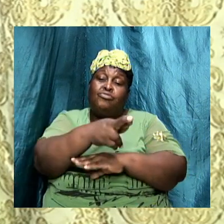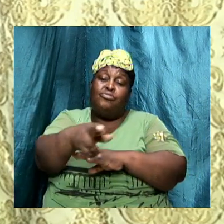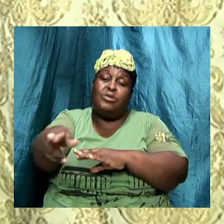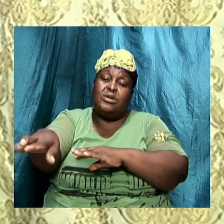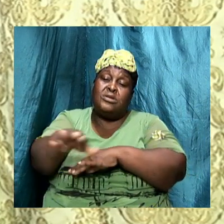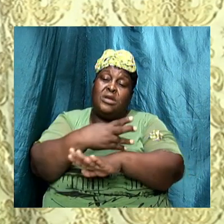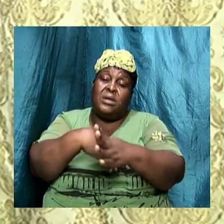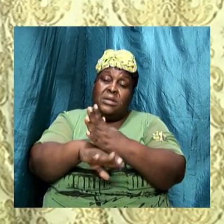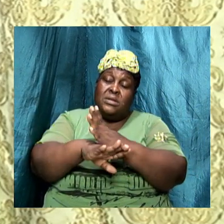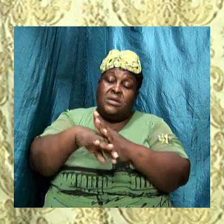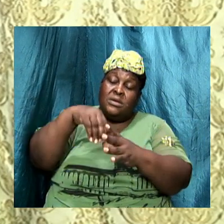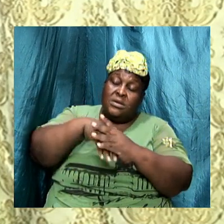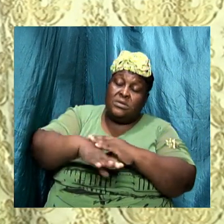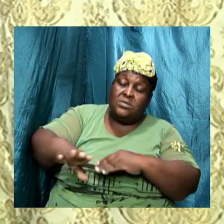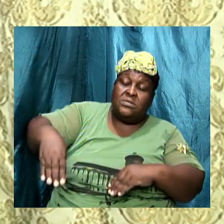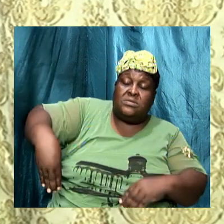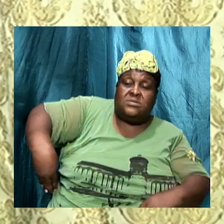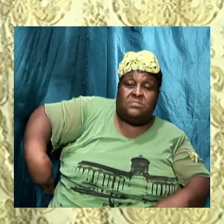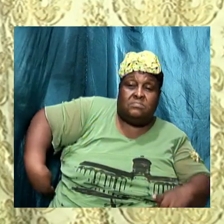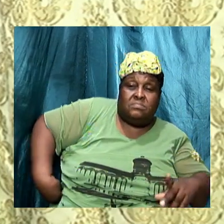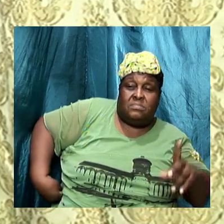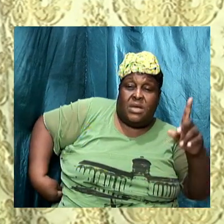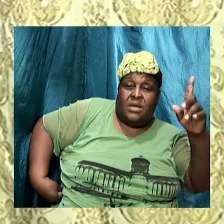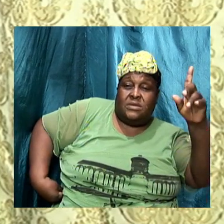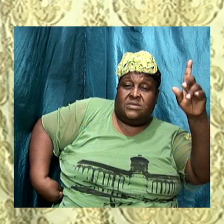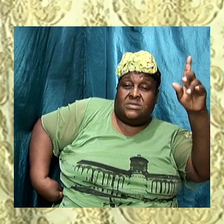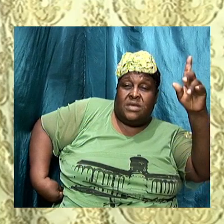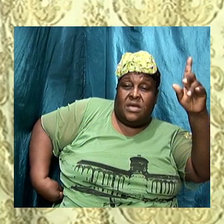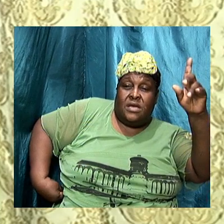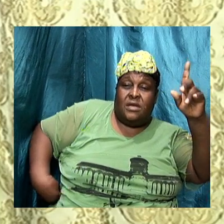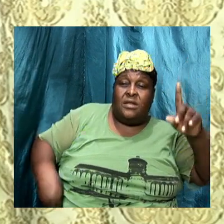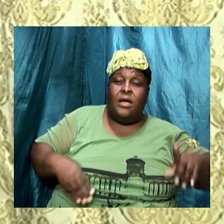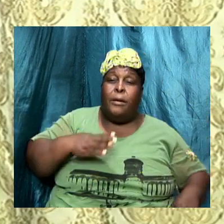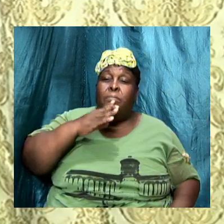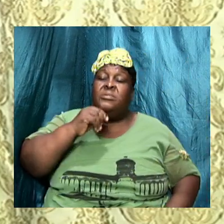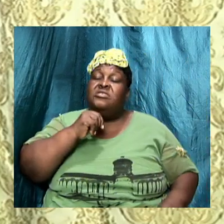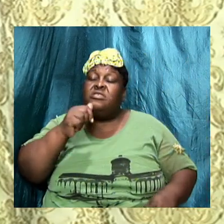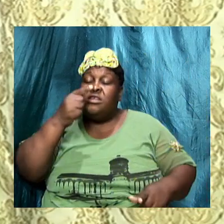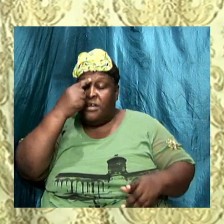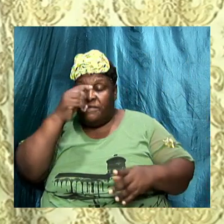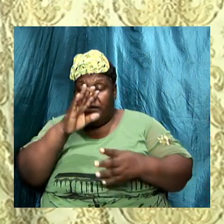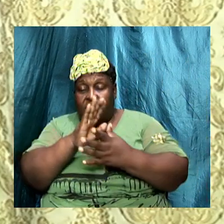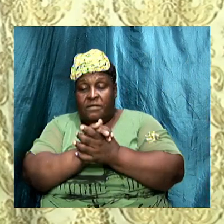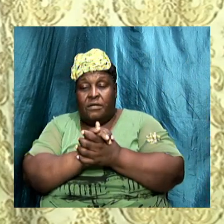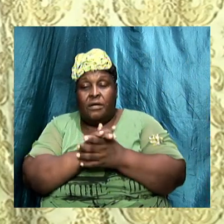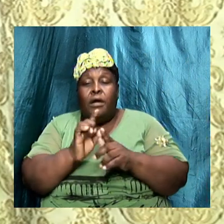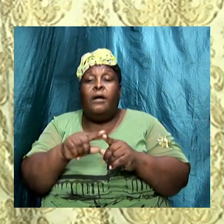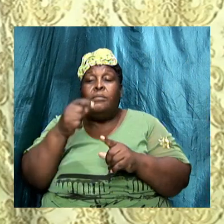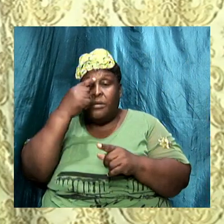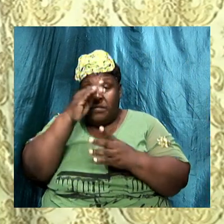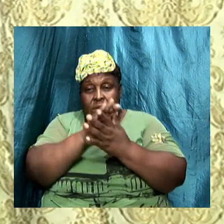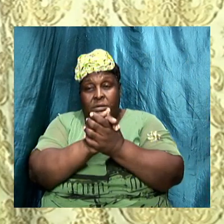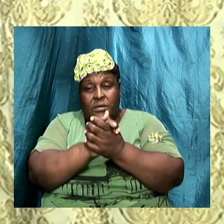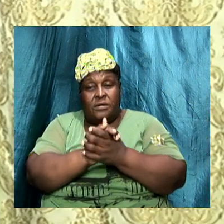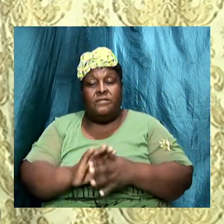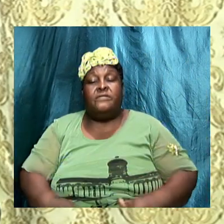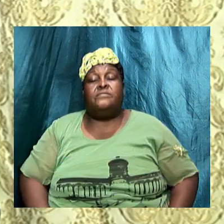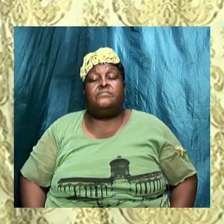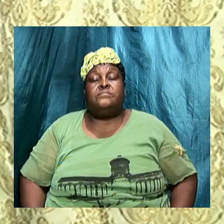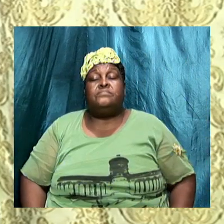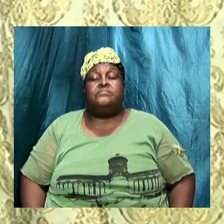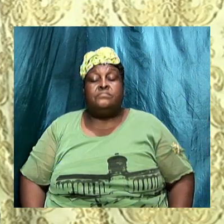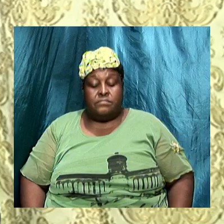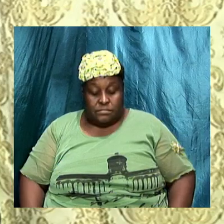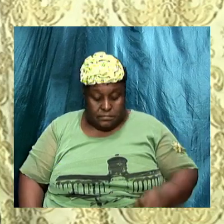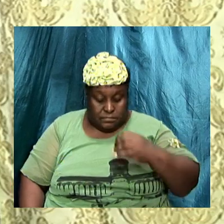my side and be not faithless but believing there